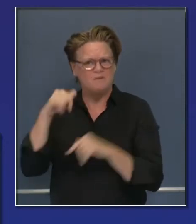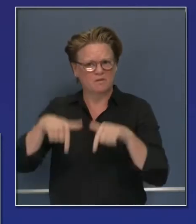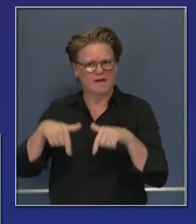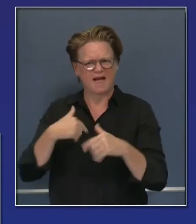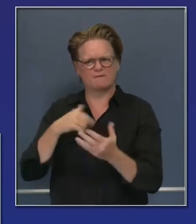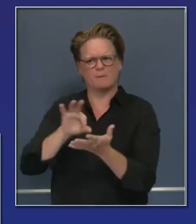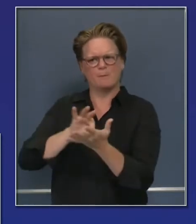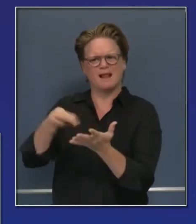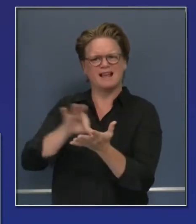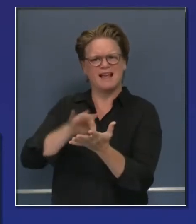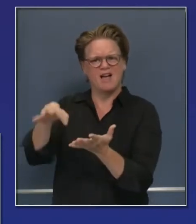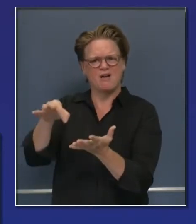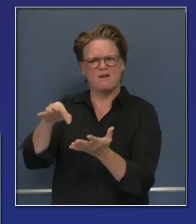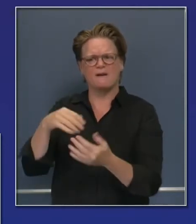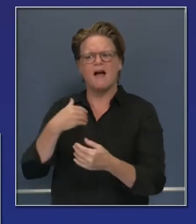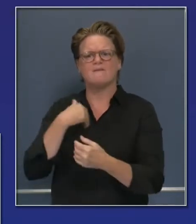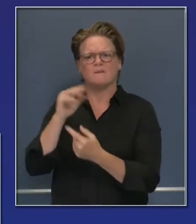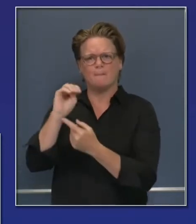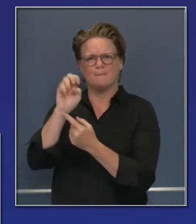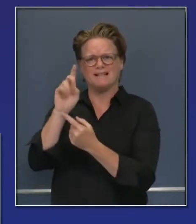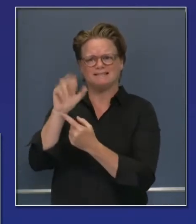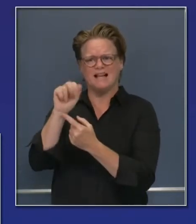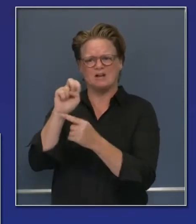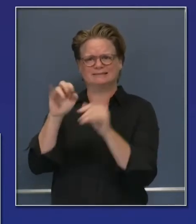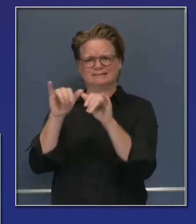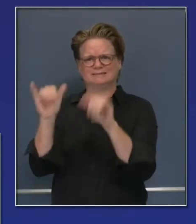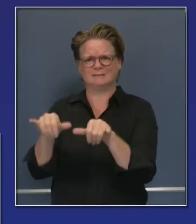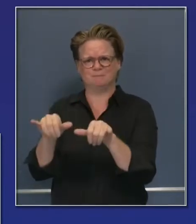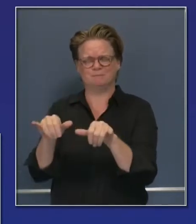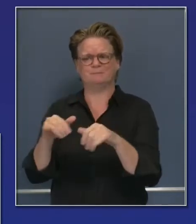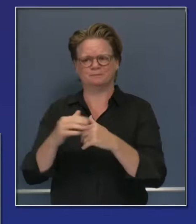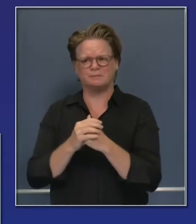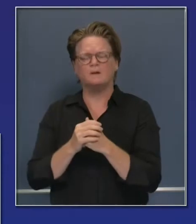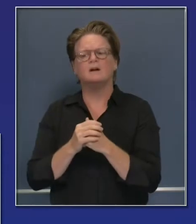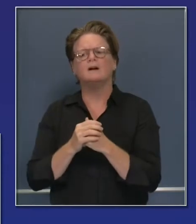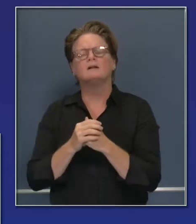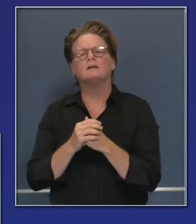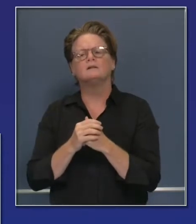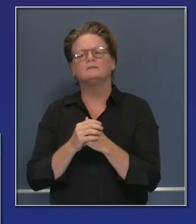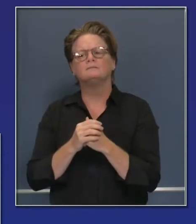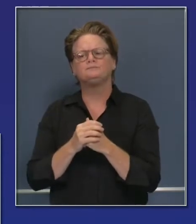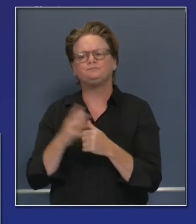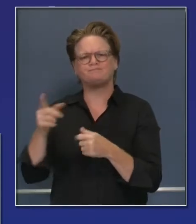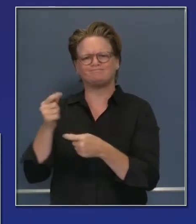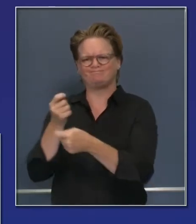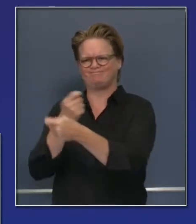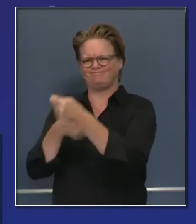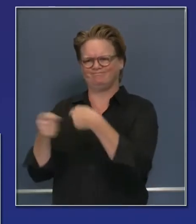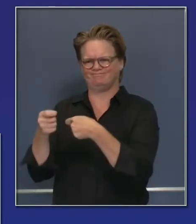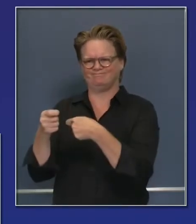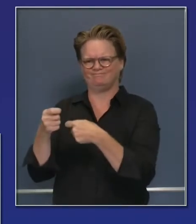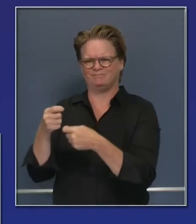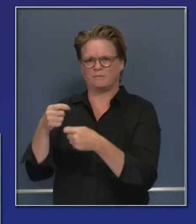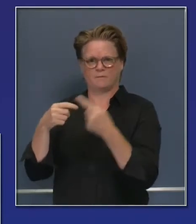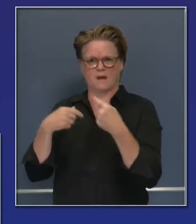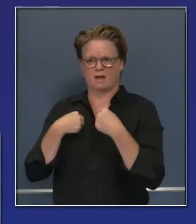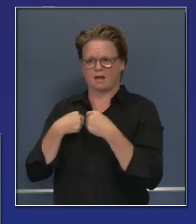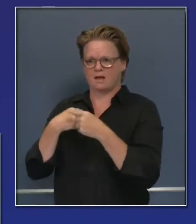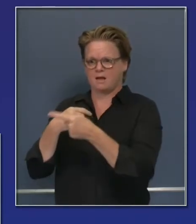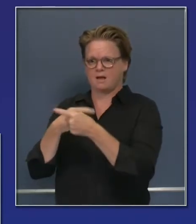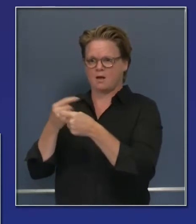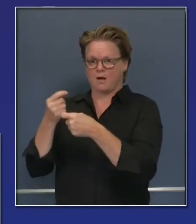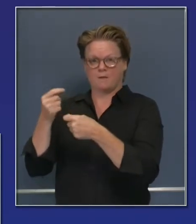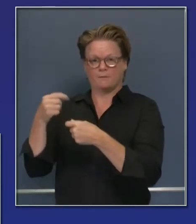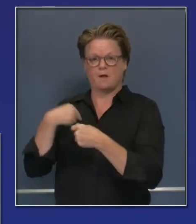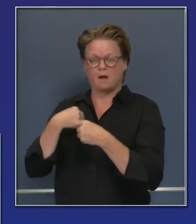system that currently is reimbursing over $100 per test. California is committing